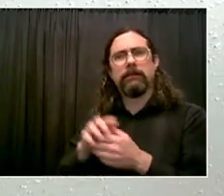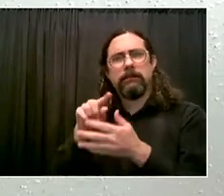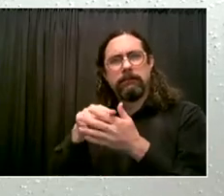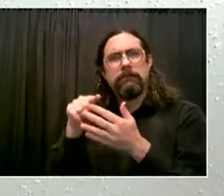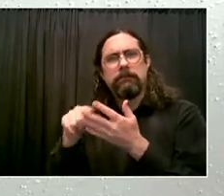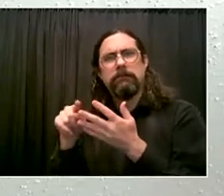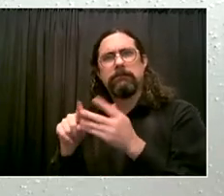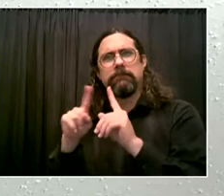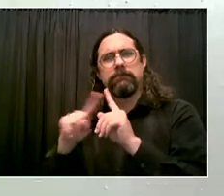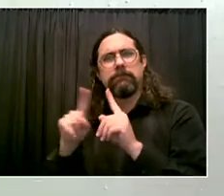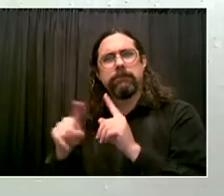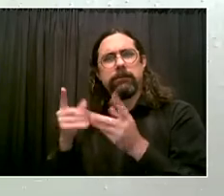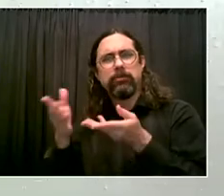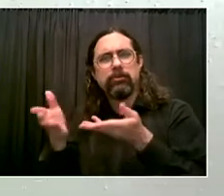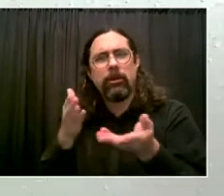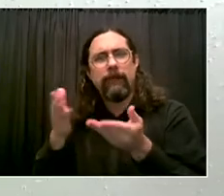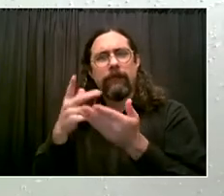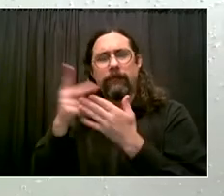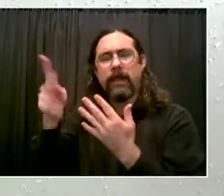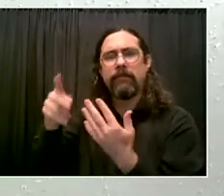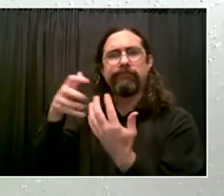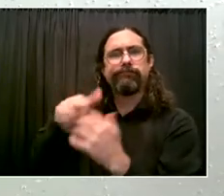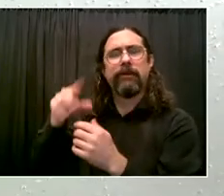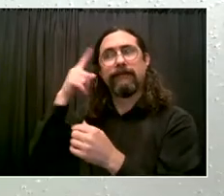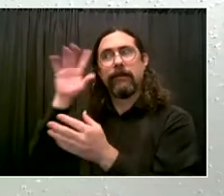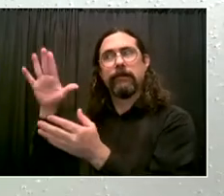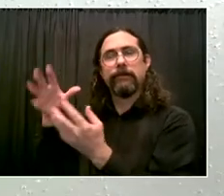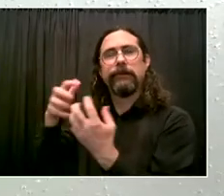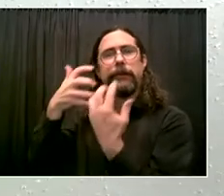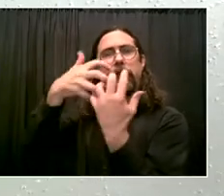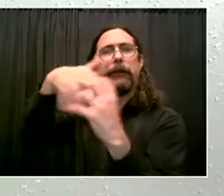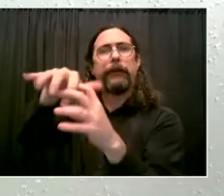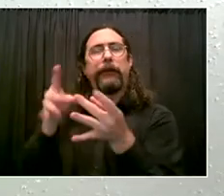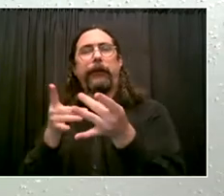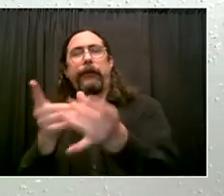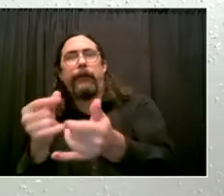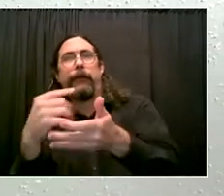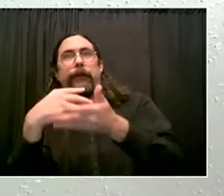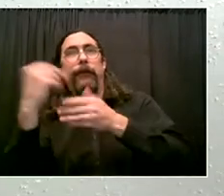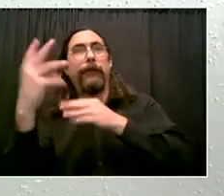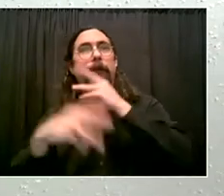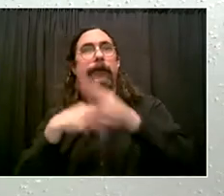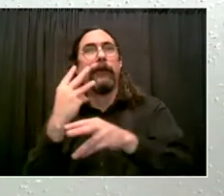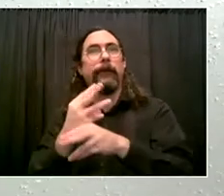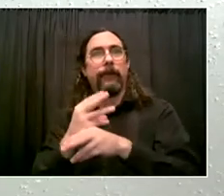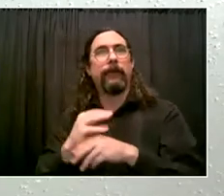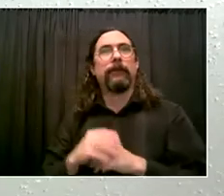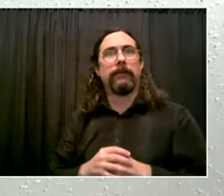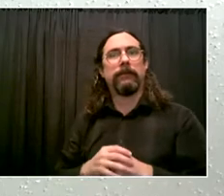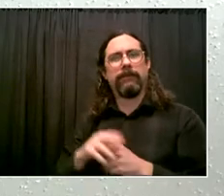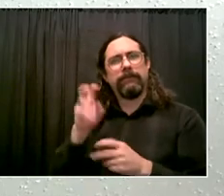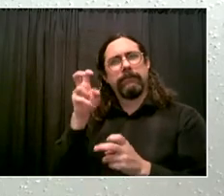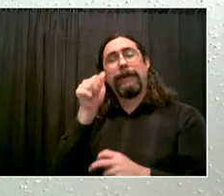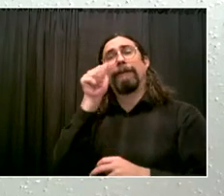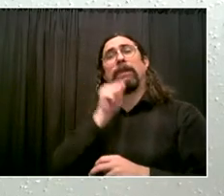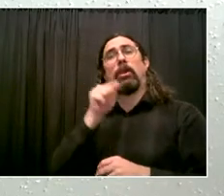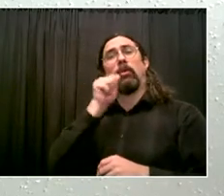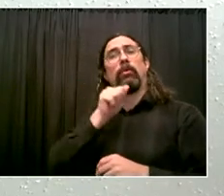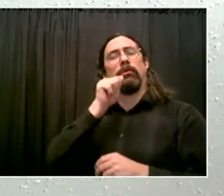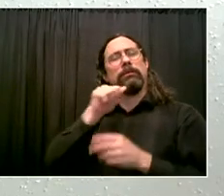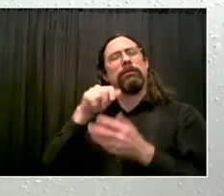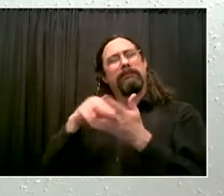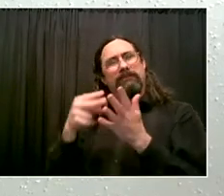The goal of parole is to rehabilitate offenders and guide them back into society while minimizing